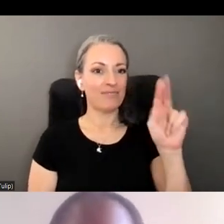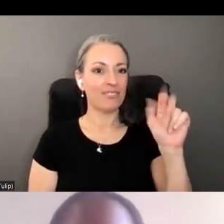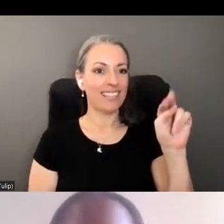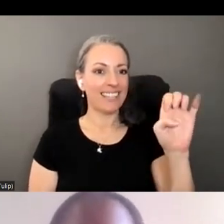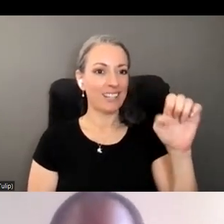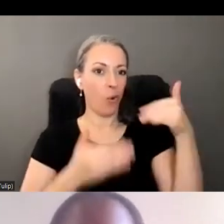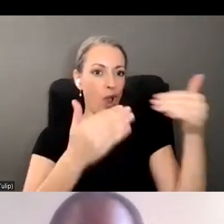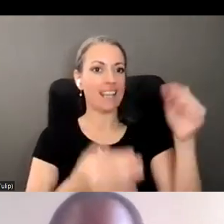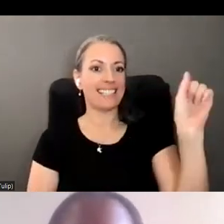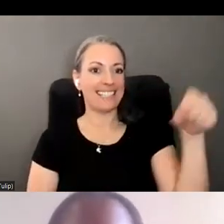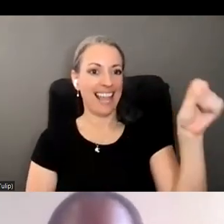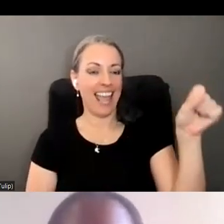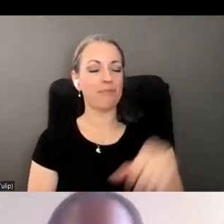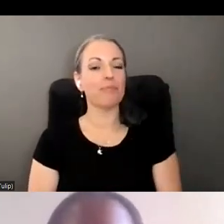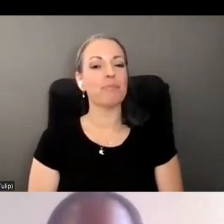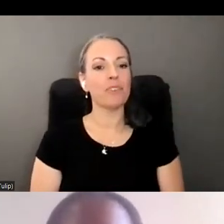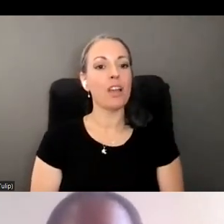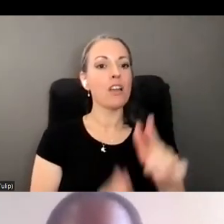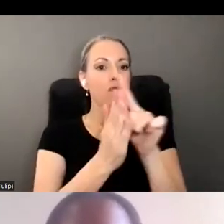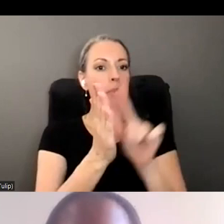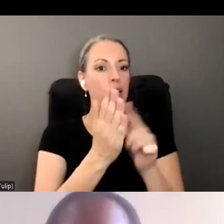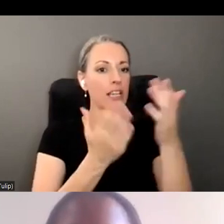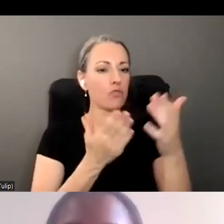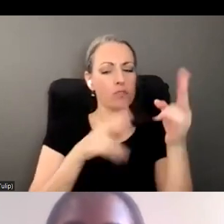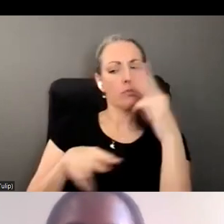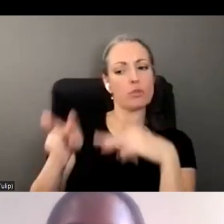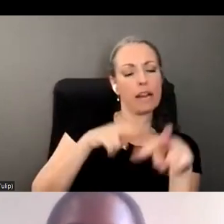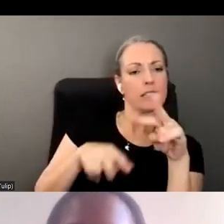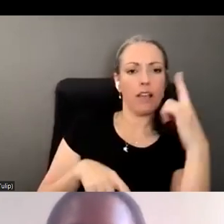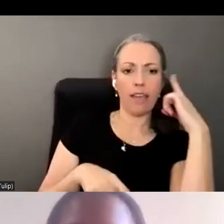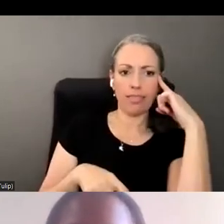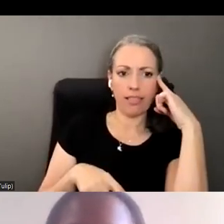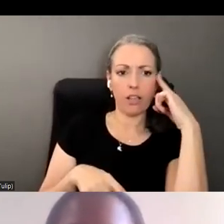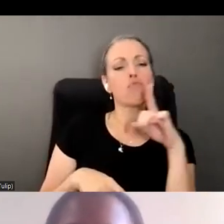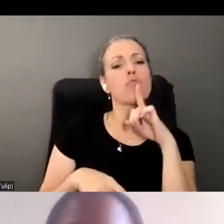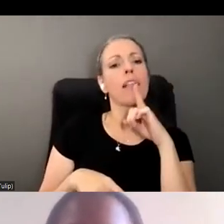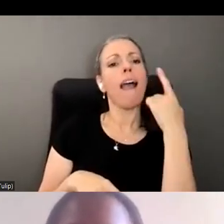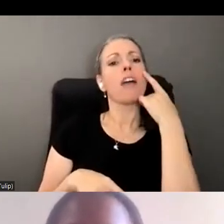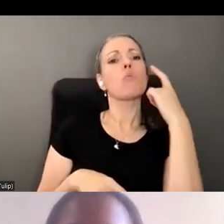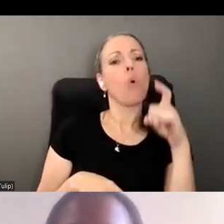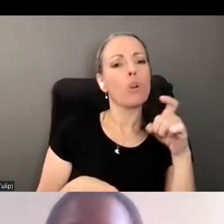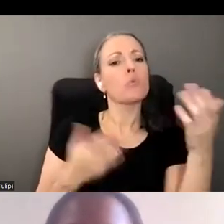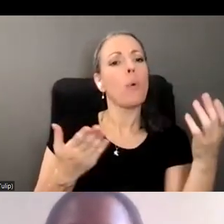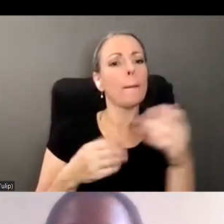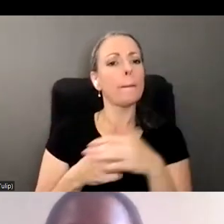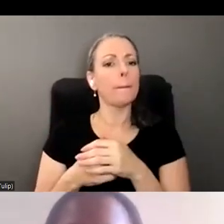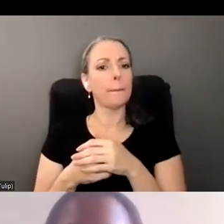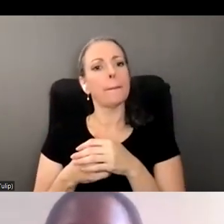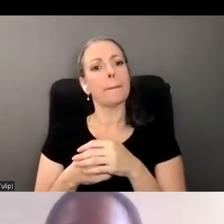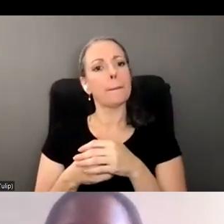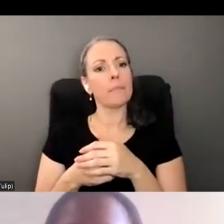Yeah, so from the legal services perspective, I think the things that really jumped out to me were the